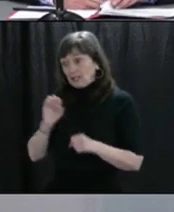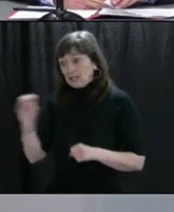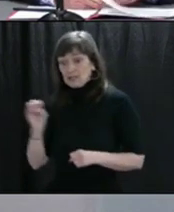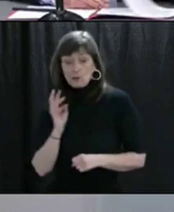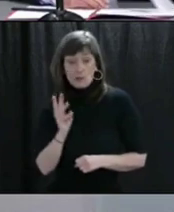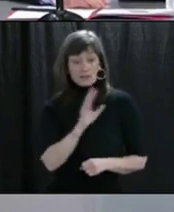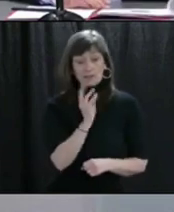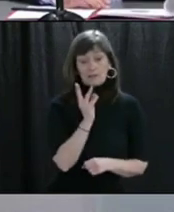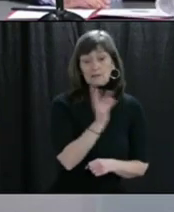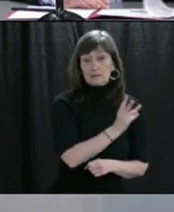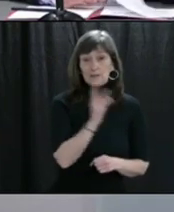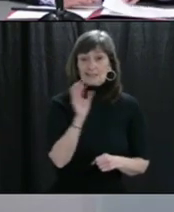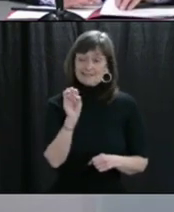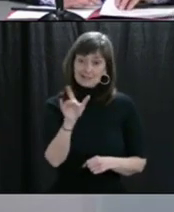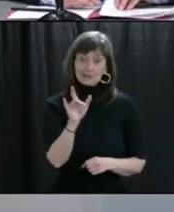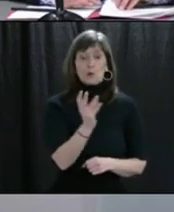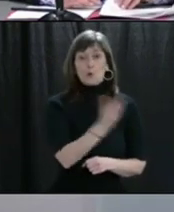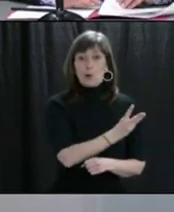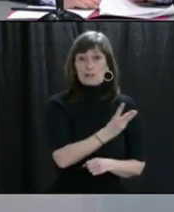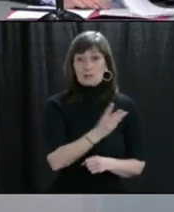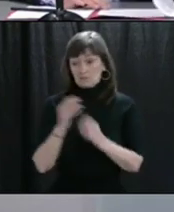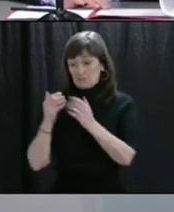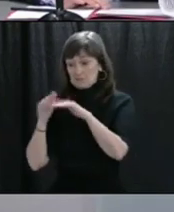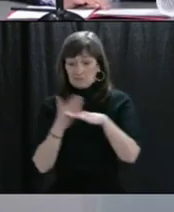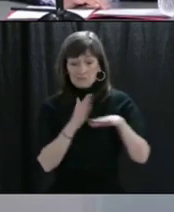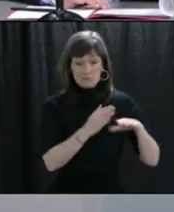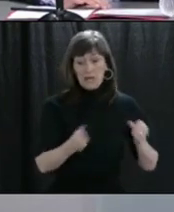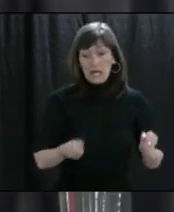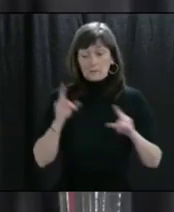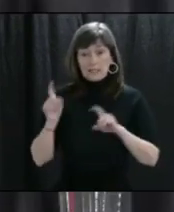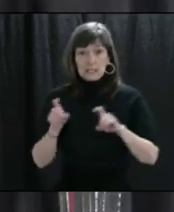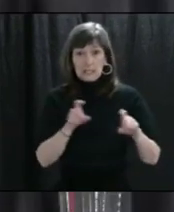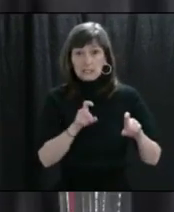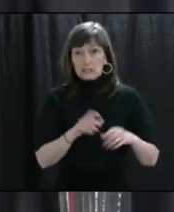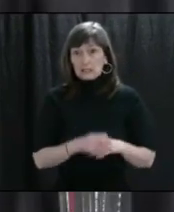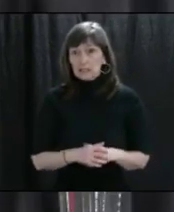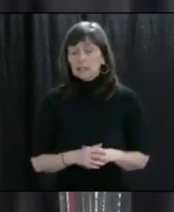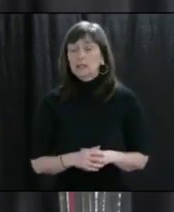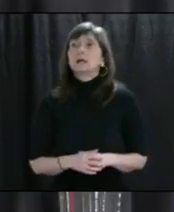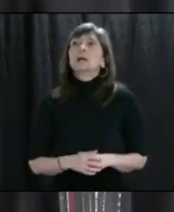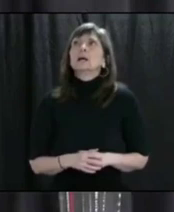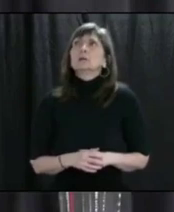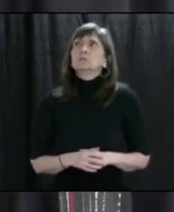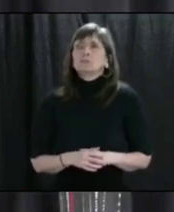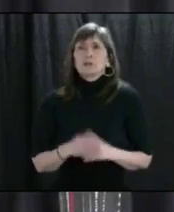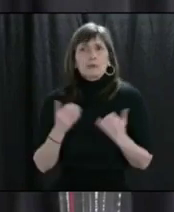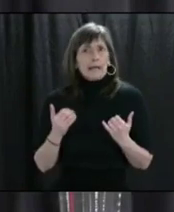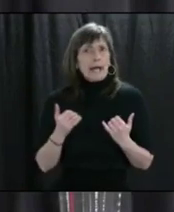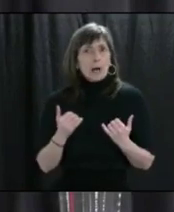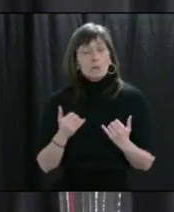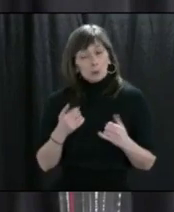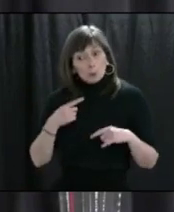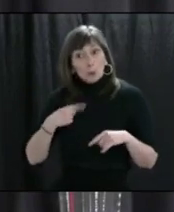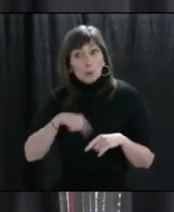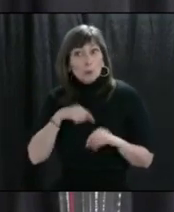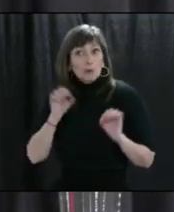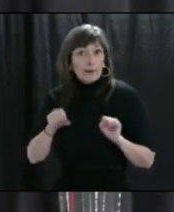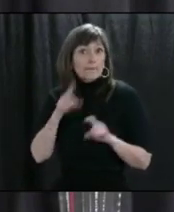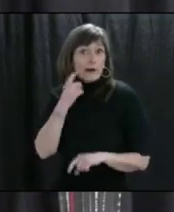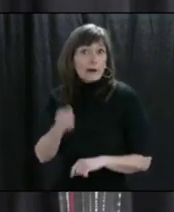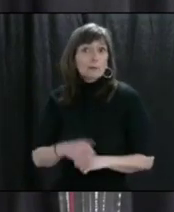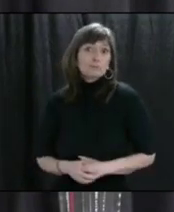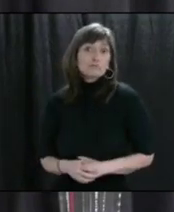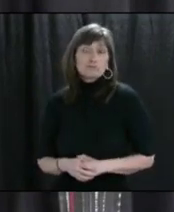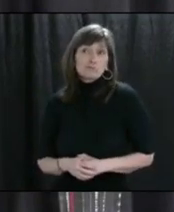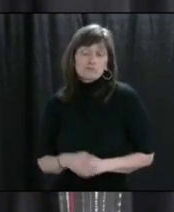Another interesting question. We can certainly find that for you. I don't actually have those figures to hand, but we could get that